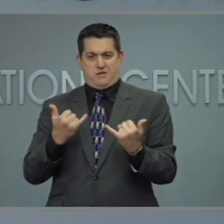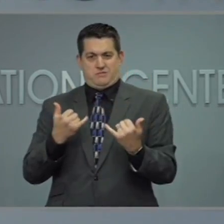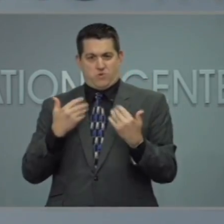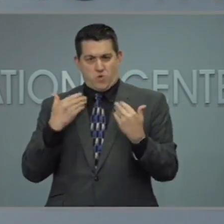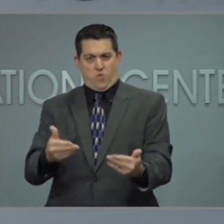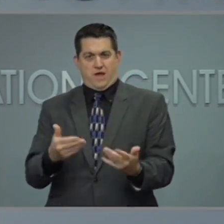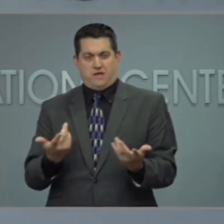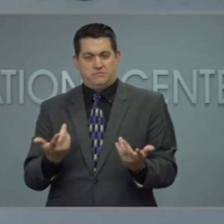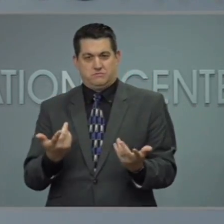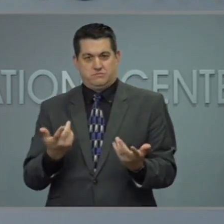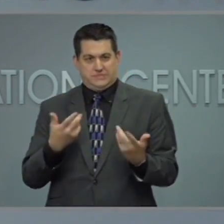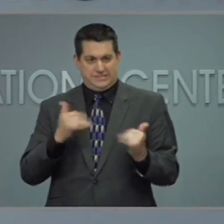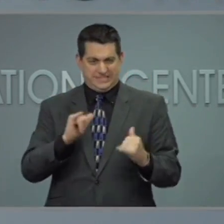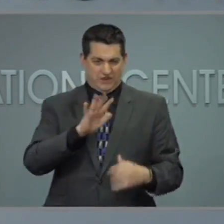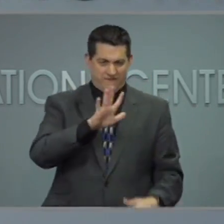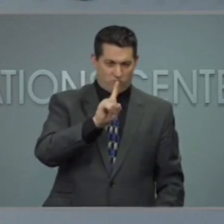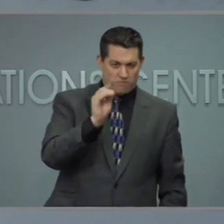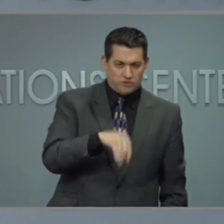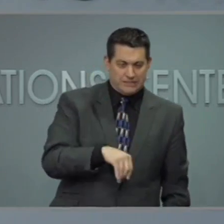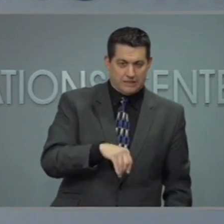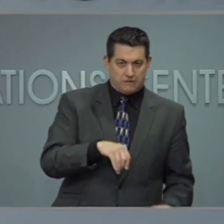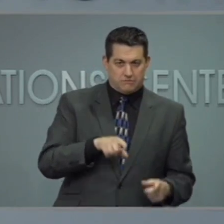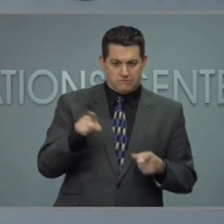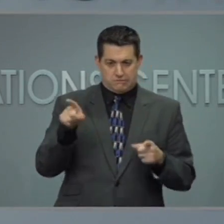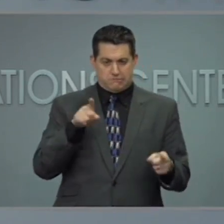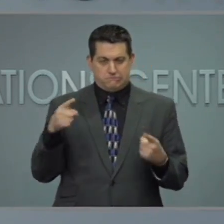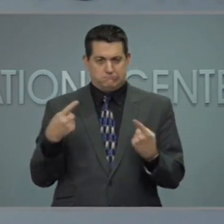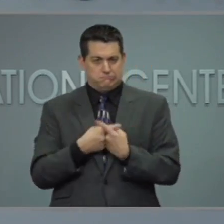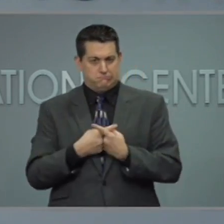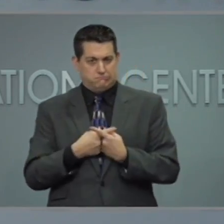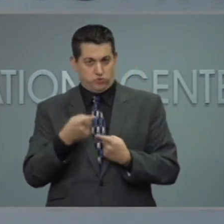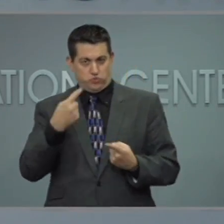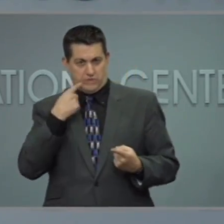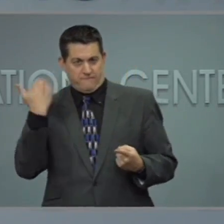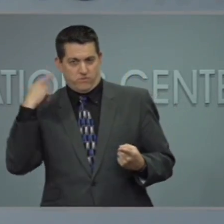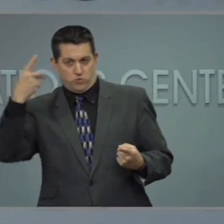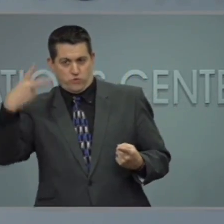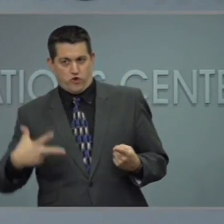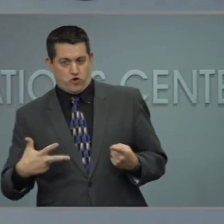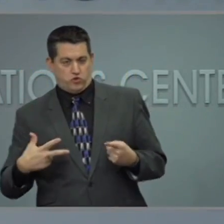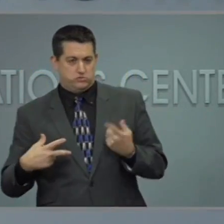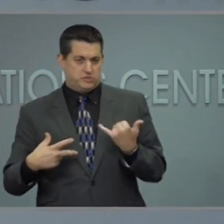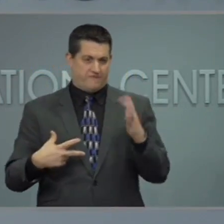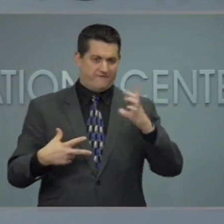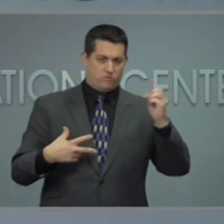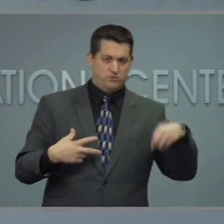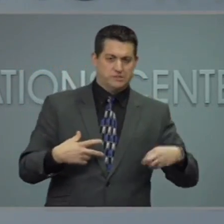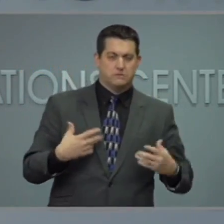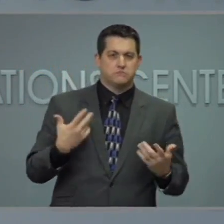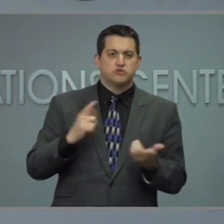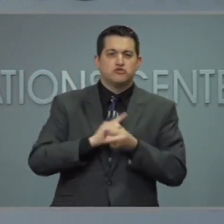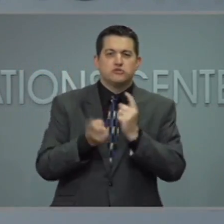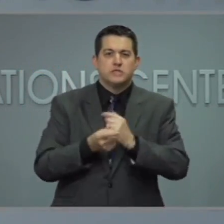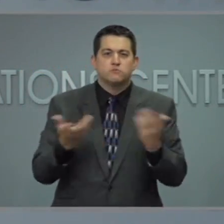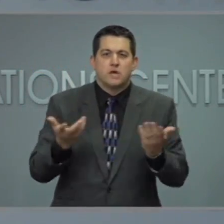and we're still at, what, 51% partially vaccinated. What changed, and did the CDC guidance really take